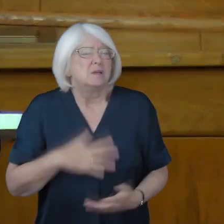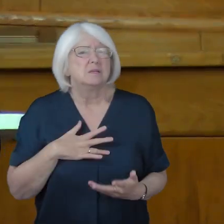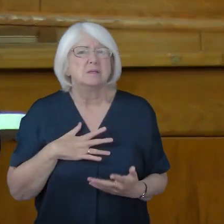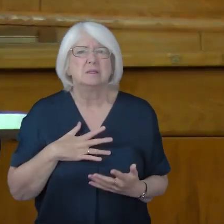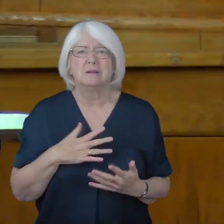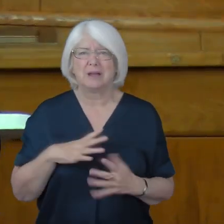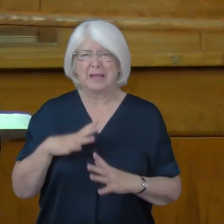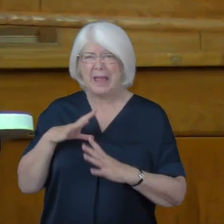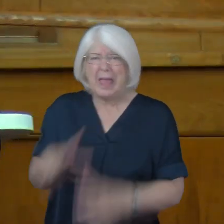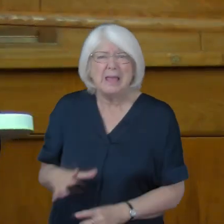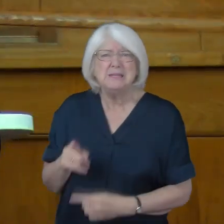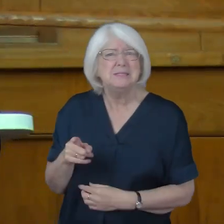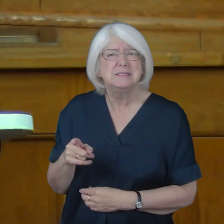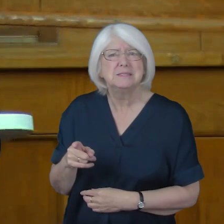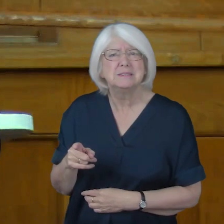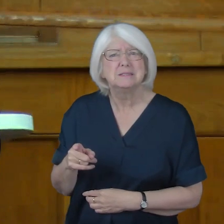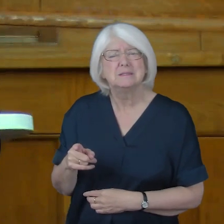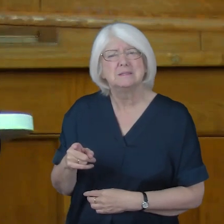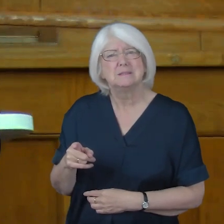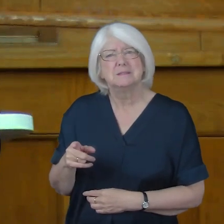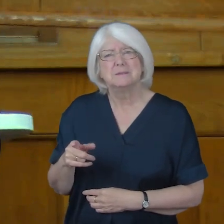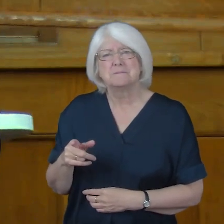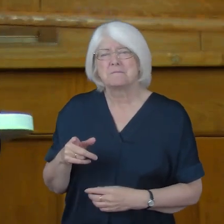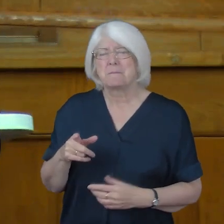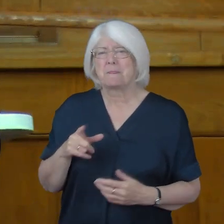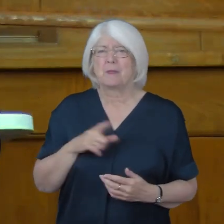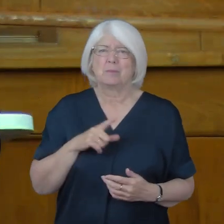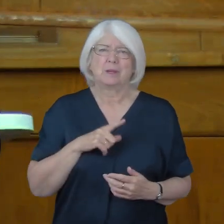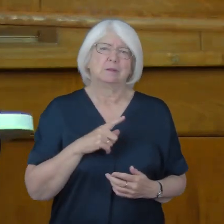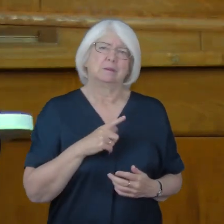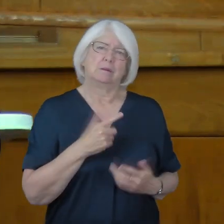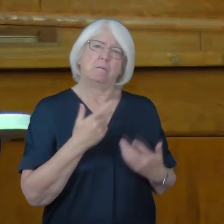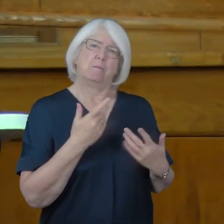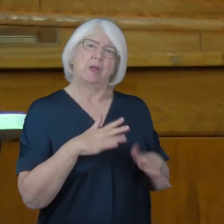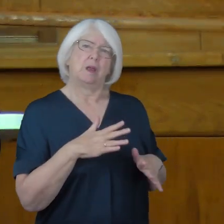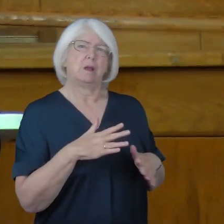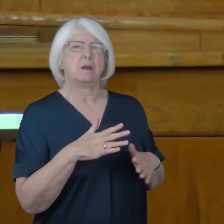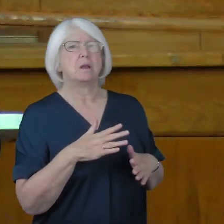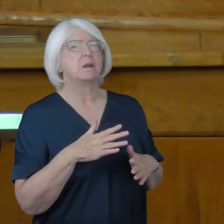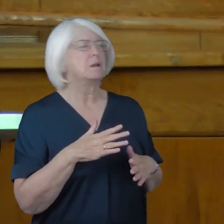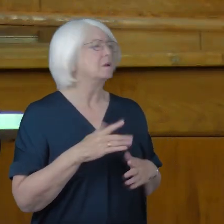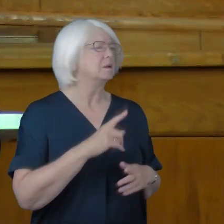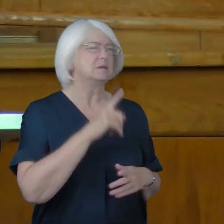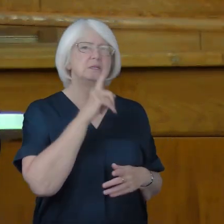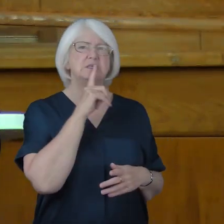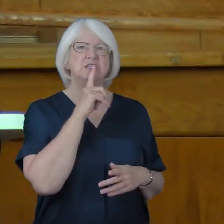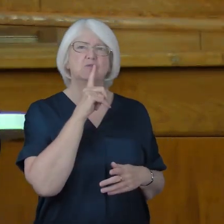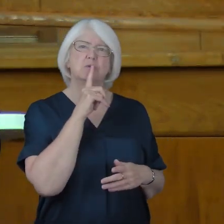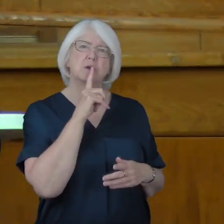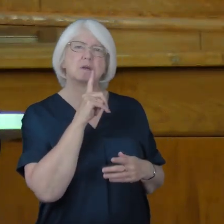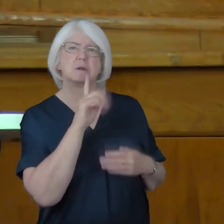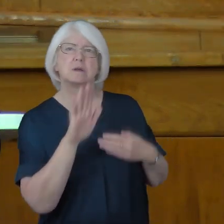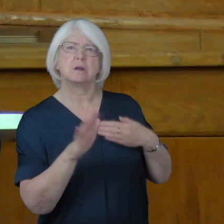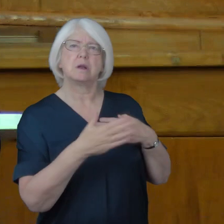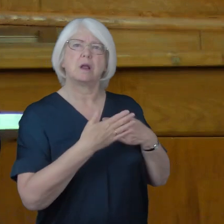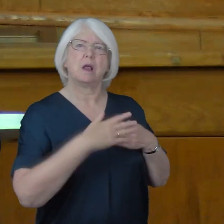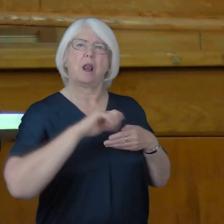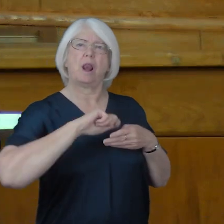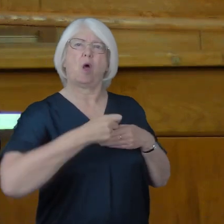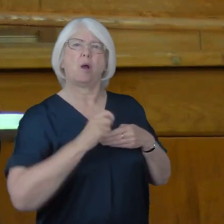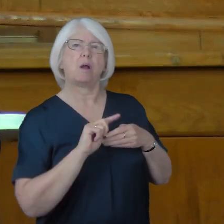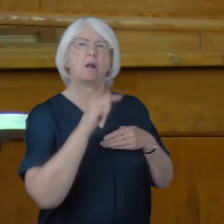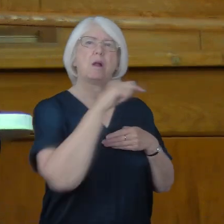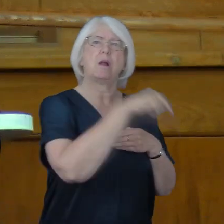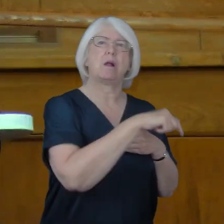depressed. I hate it because I hate locked doors, terrible things have happened.